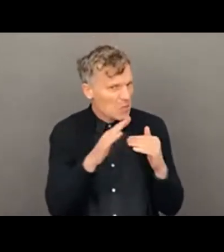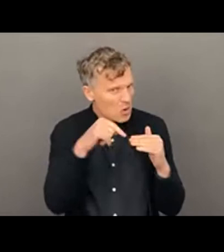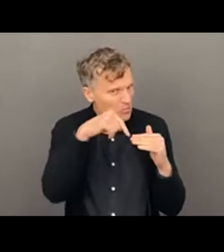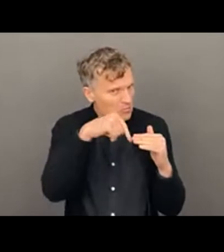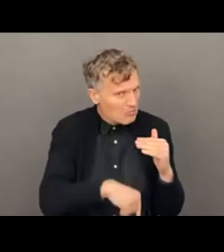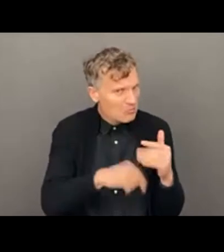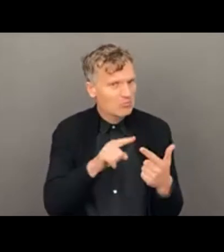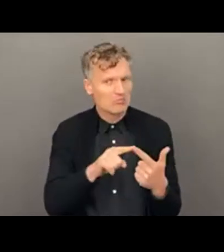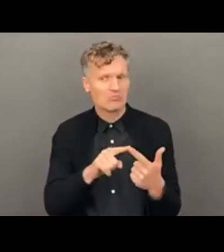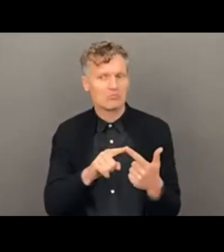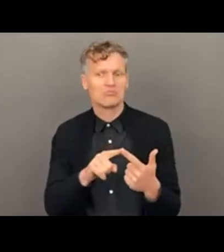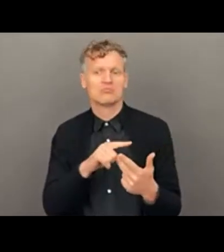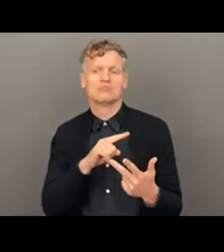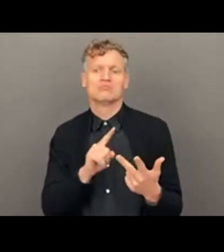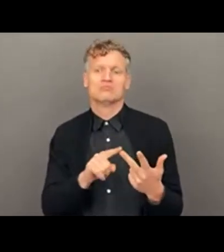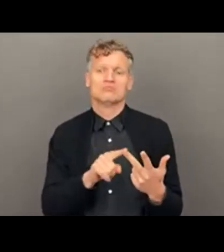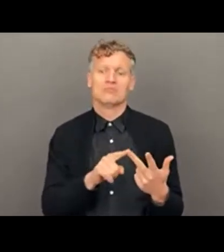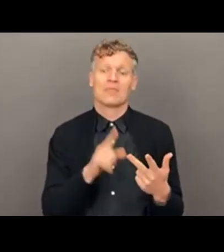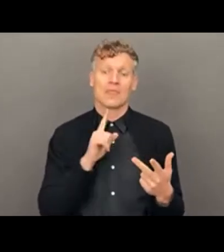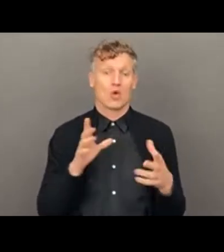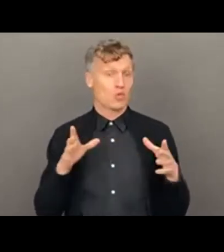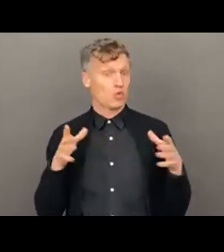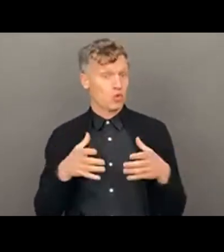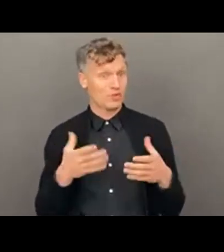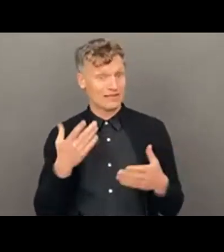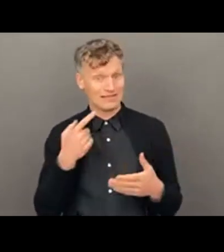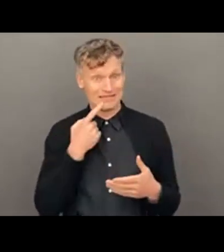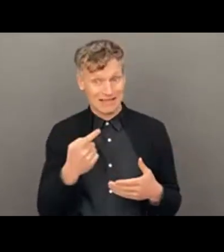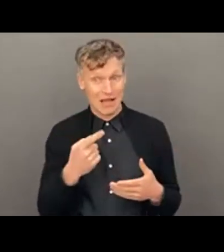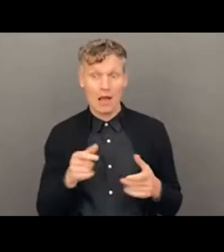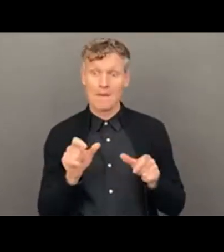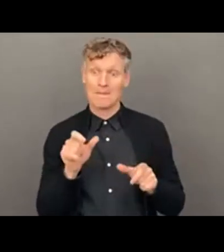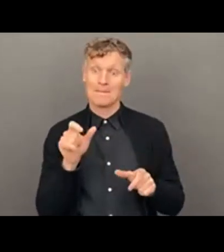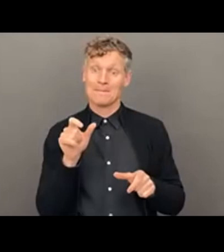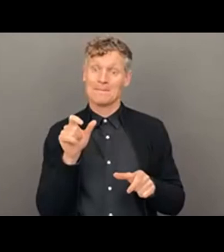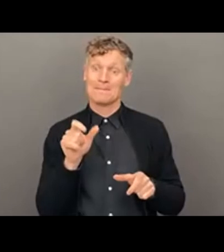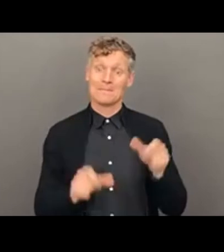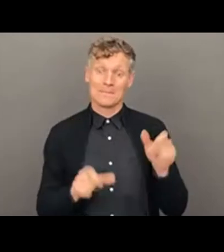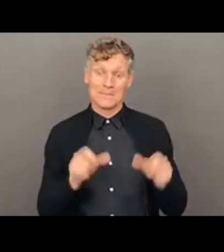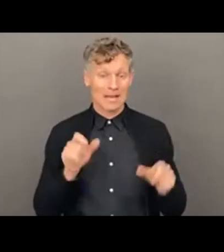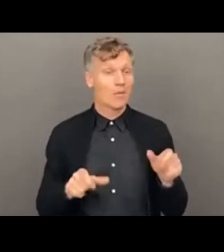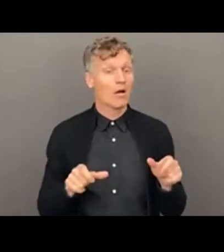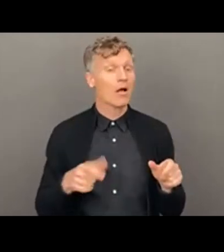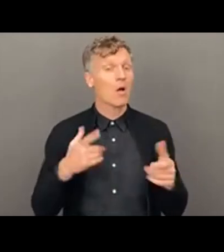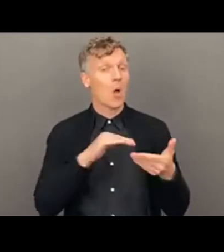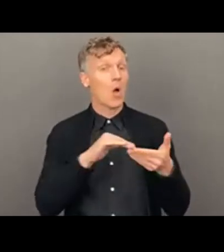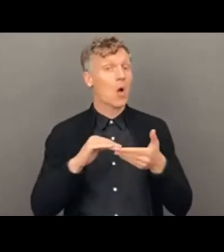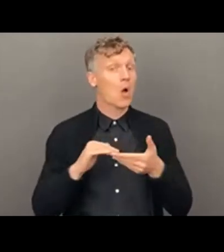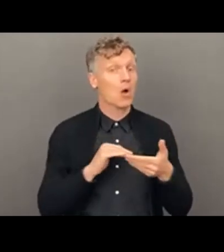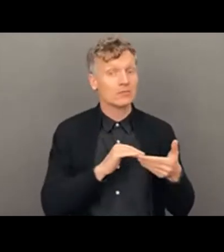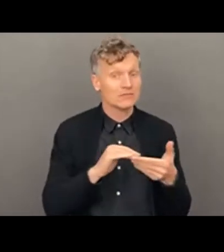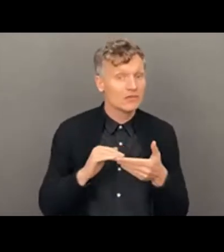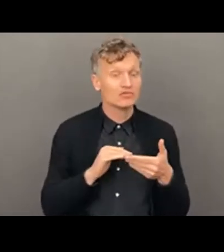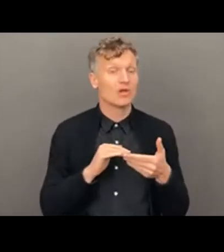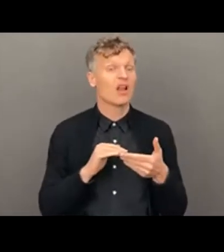in the development and humanitarian sector have been reported as being perpetrators to the people whom they are supposed to